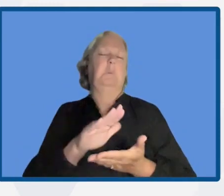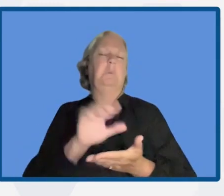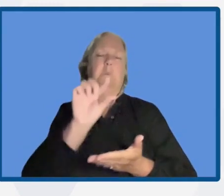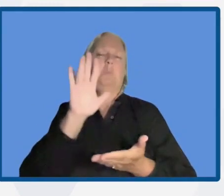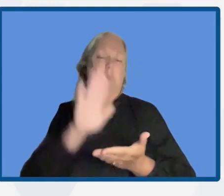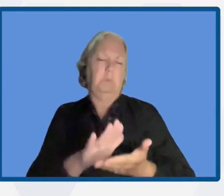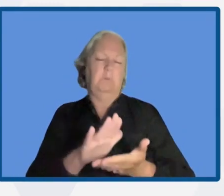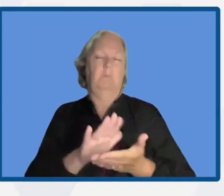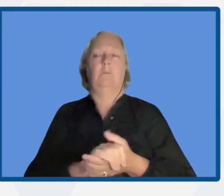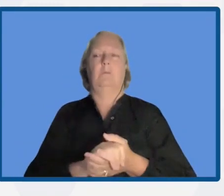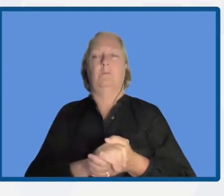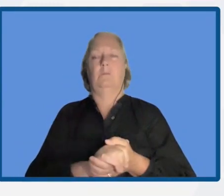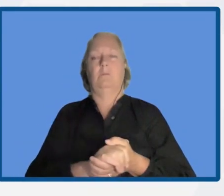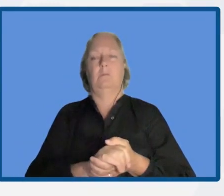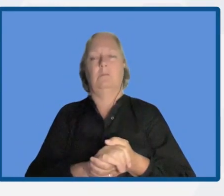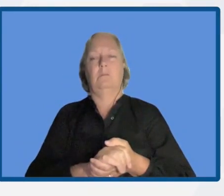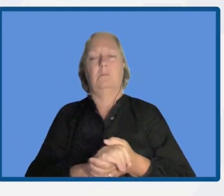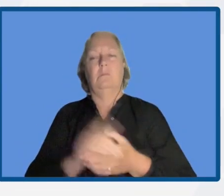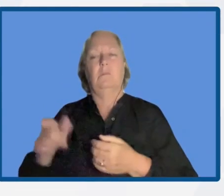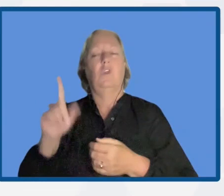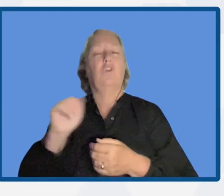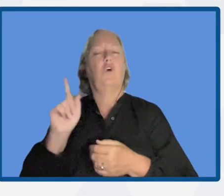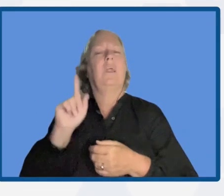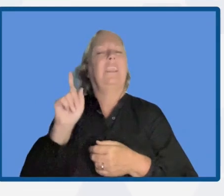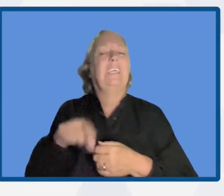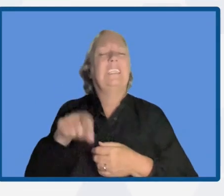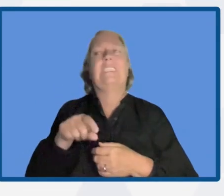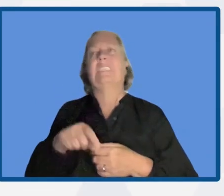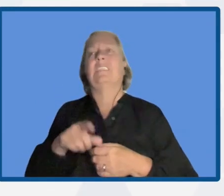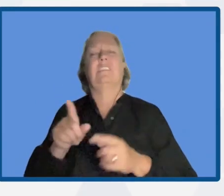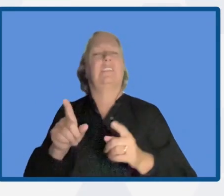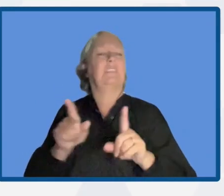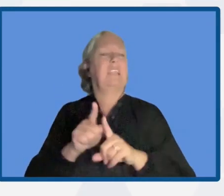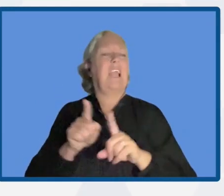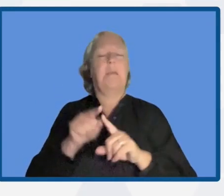It doesn't require as much maintenance as conventional solutions.